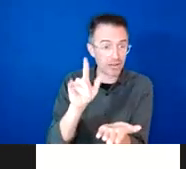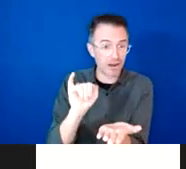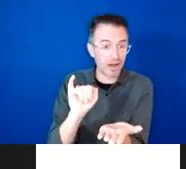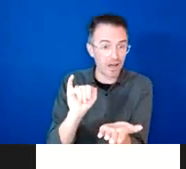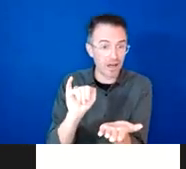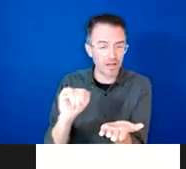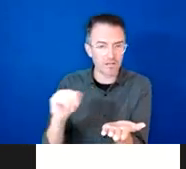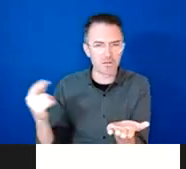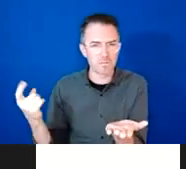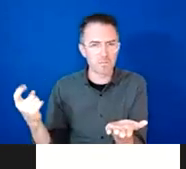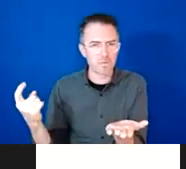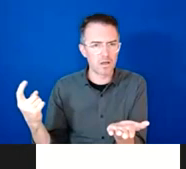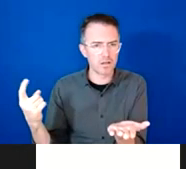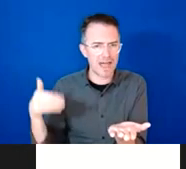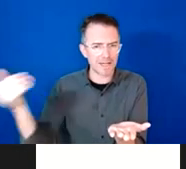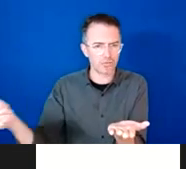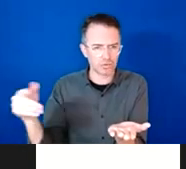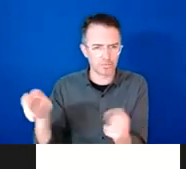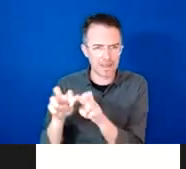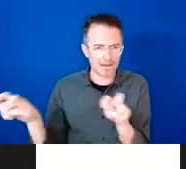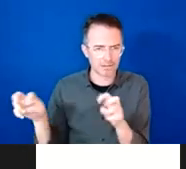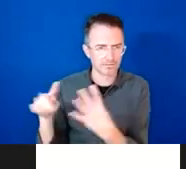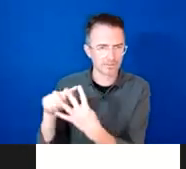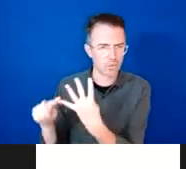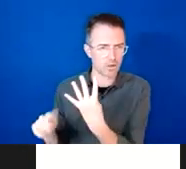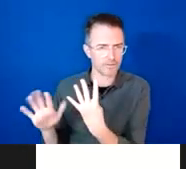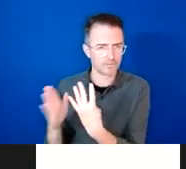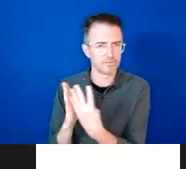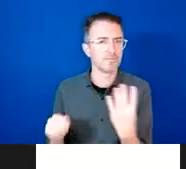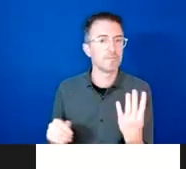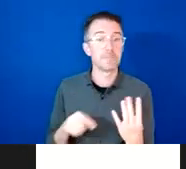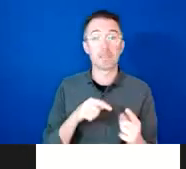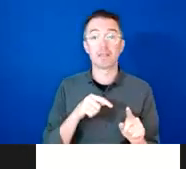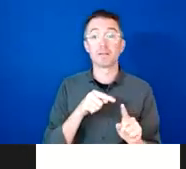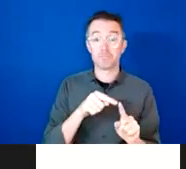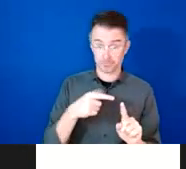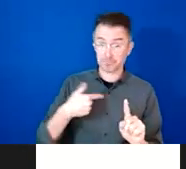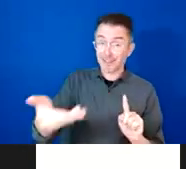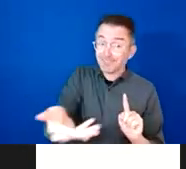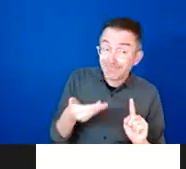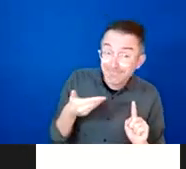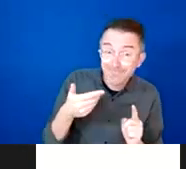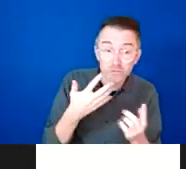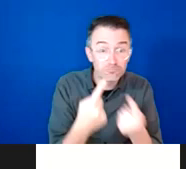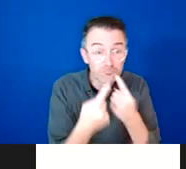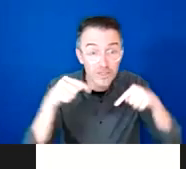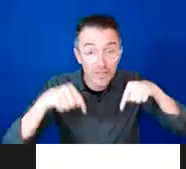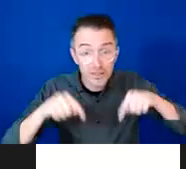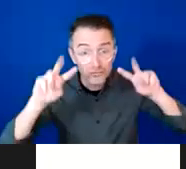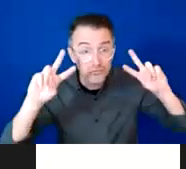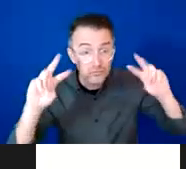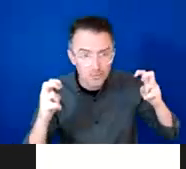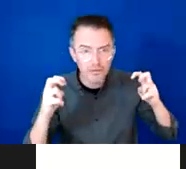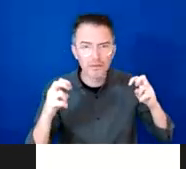health of people affected by climate disasters both sudden onset shocks and slow onset hazards